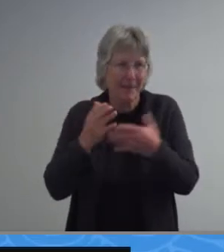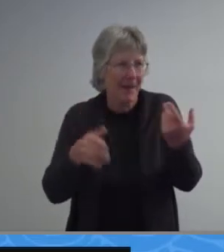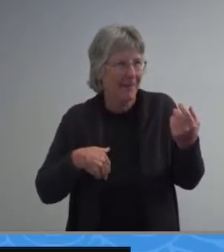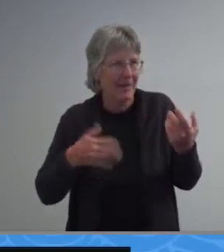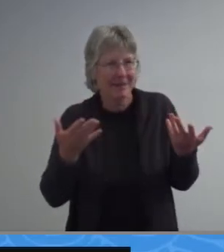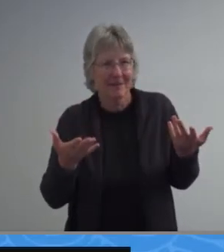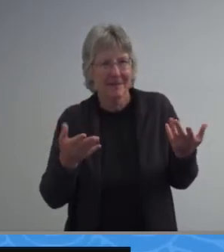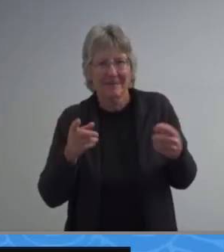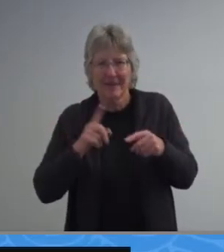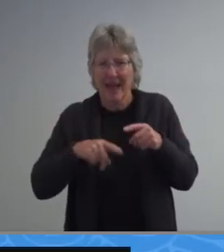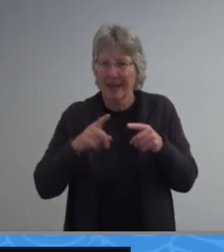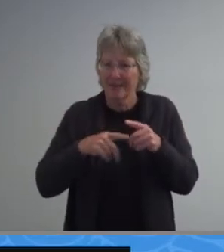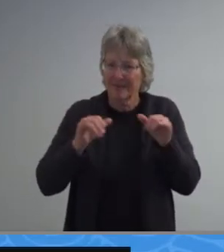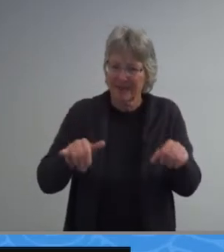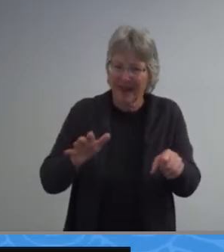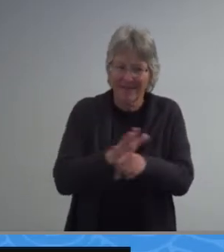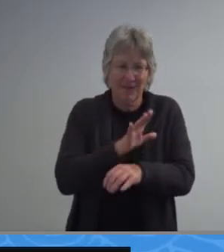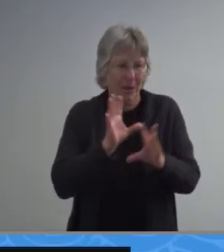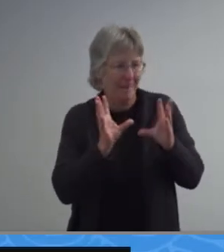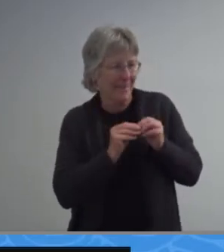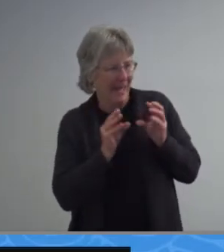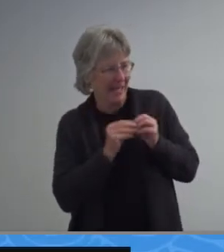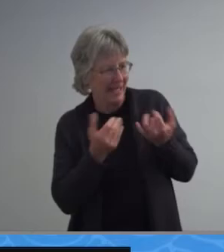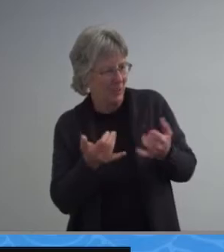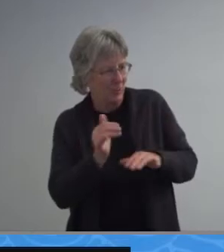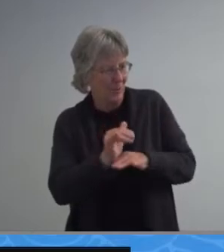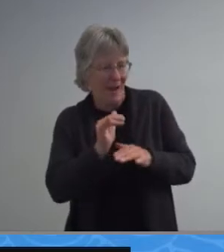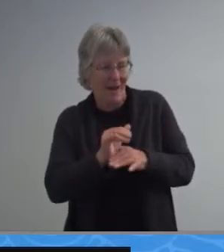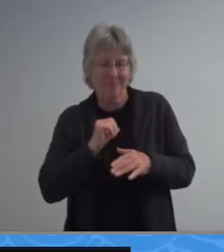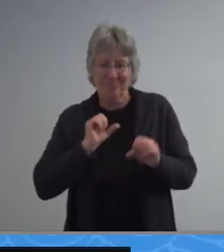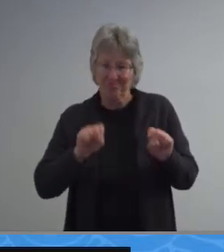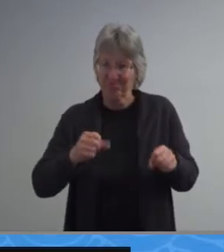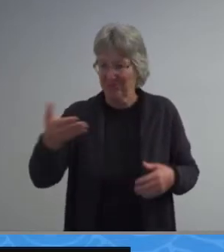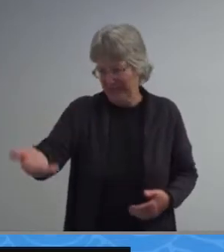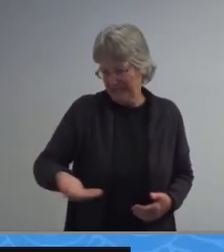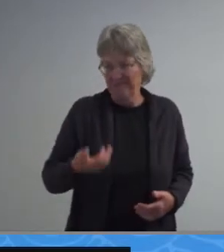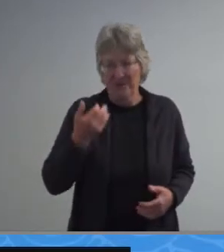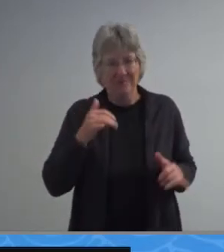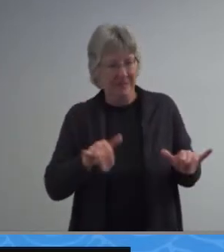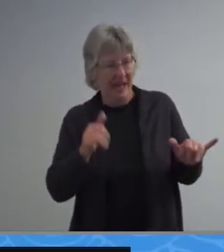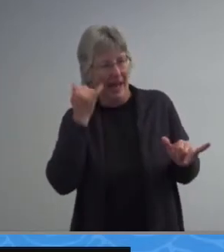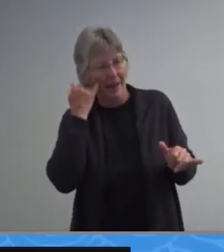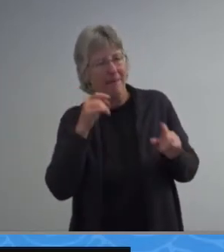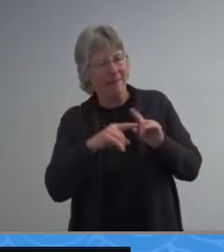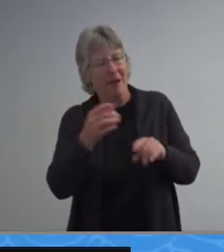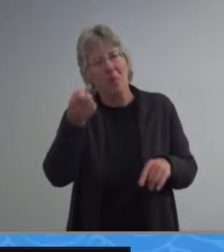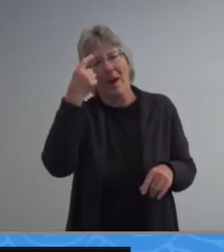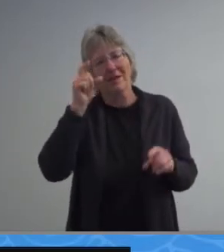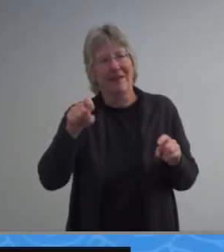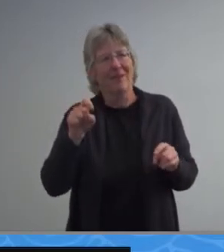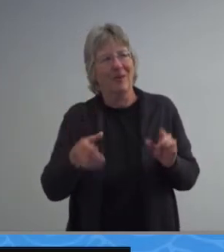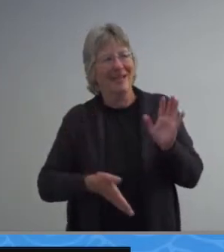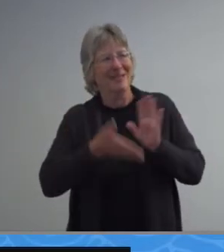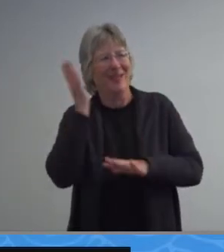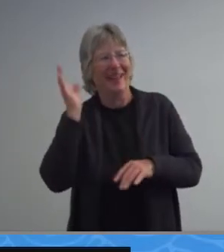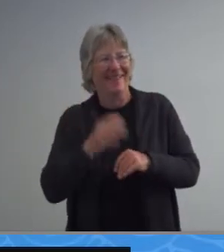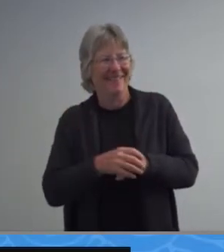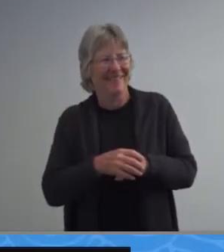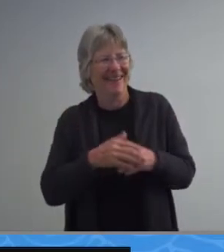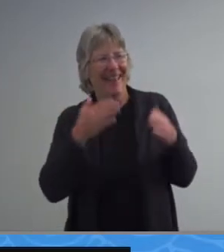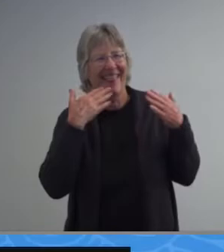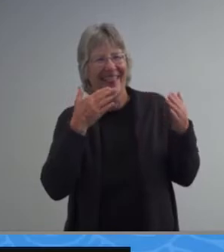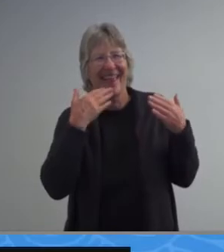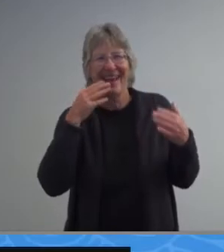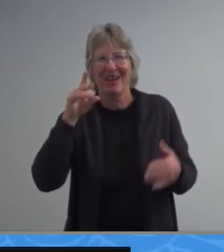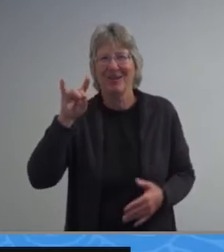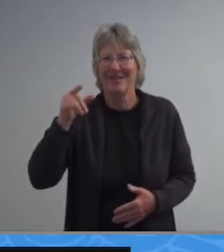be able to spend the evening with us you're welcome to stay but we do understand if you need to go so thank you